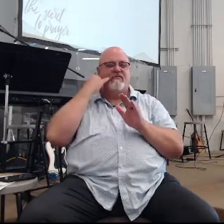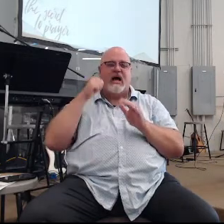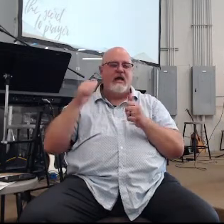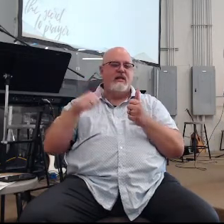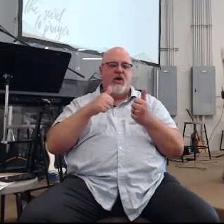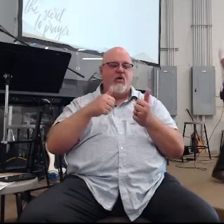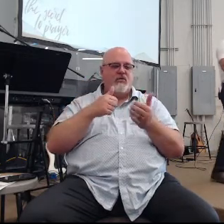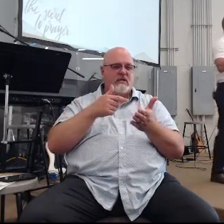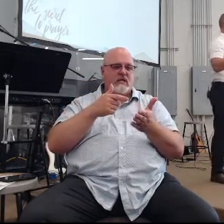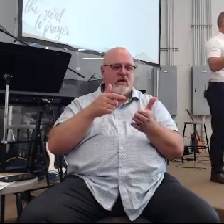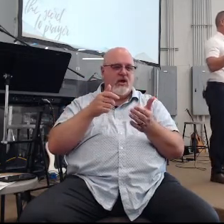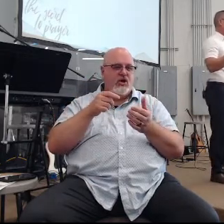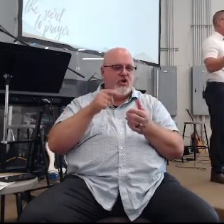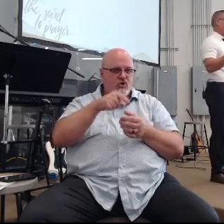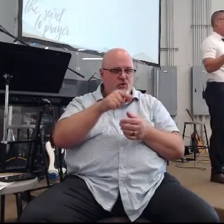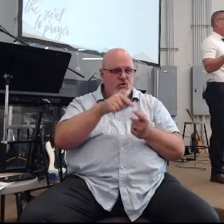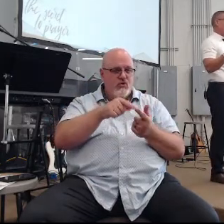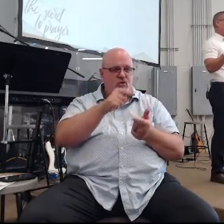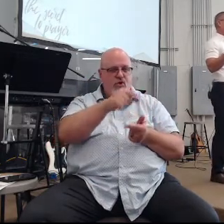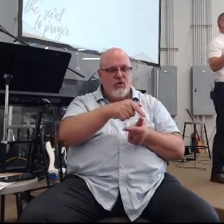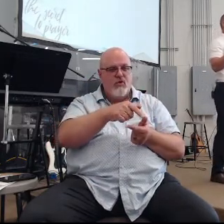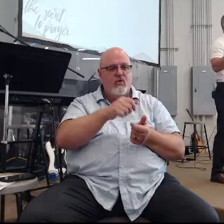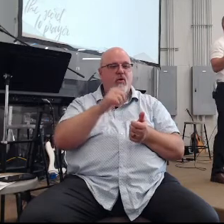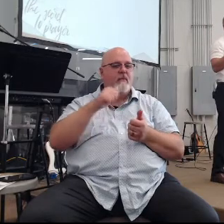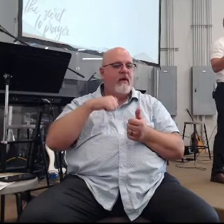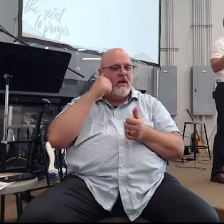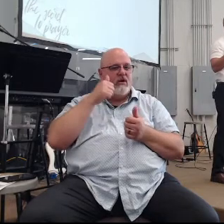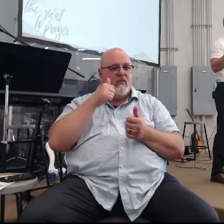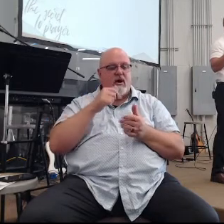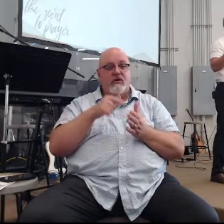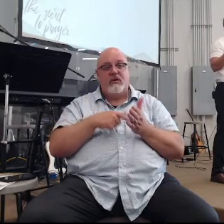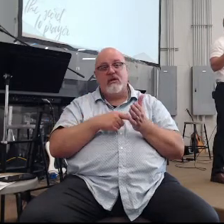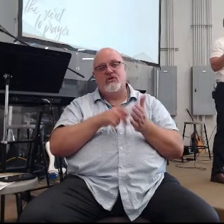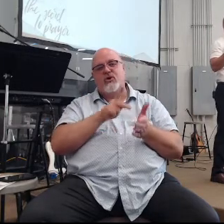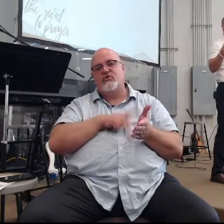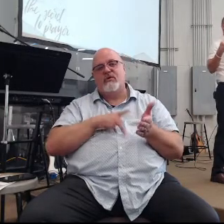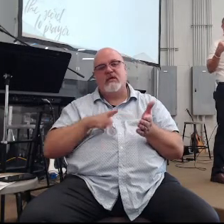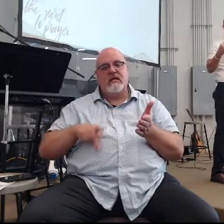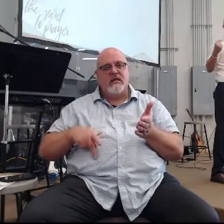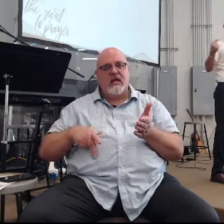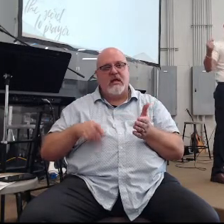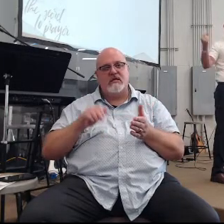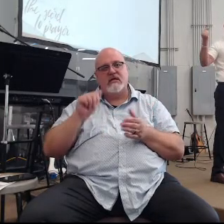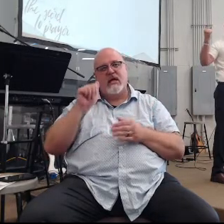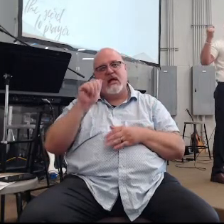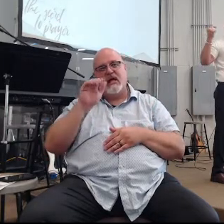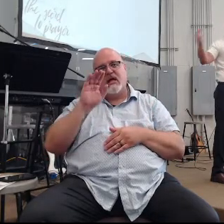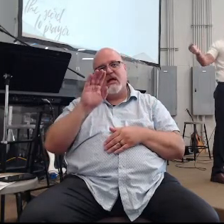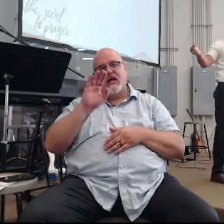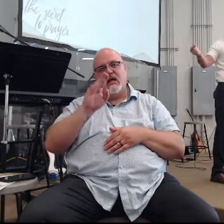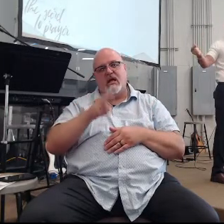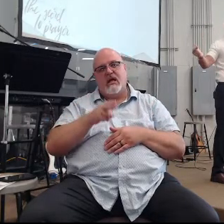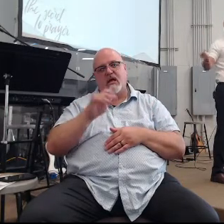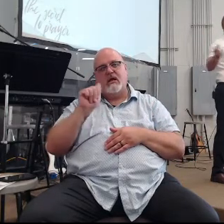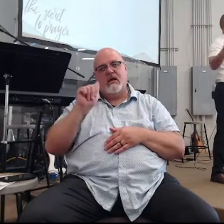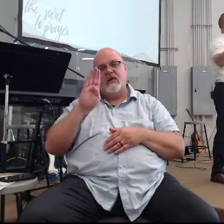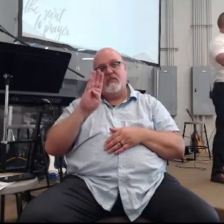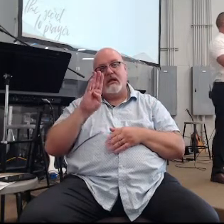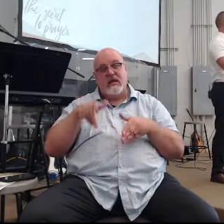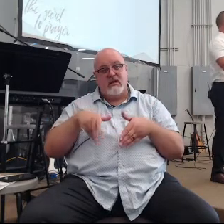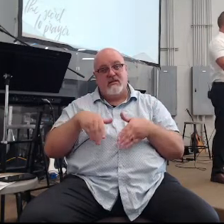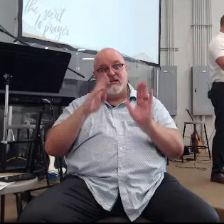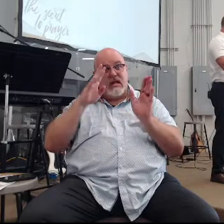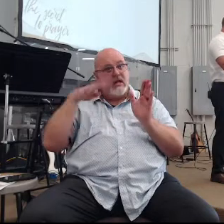it tells you a little bit about the state of the kingship in God's people doesn't it that Ahab is letting his nutso wife